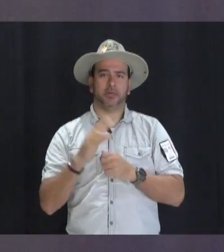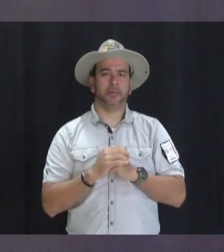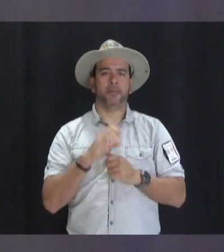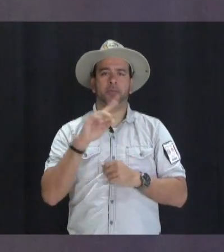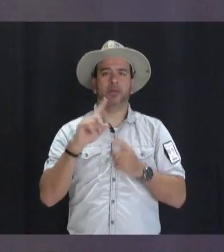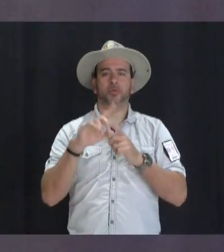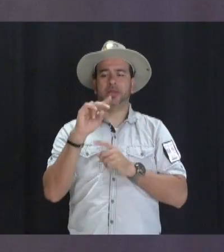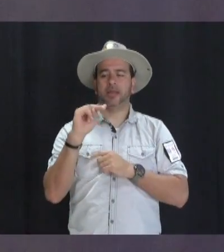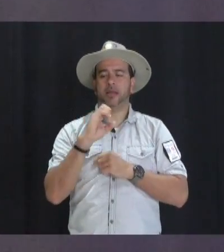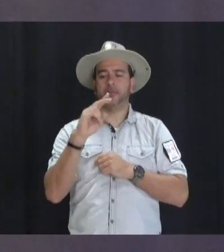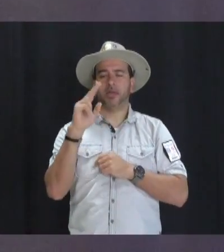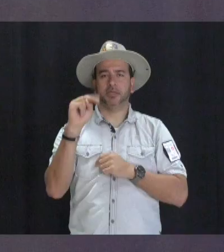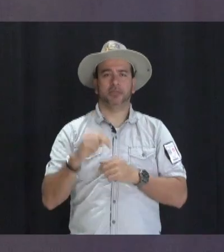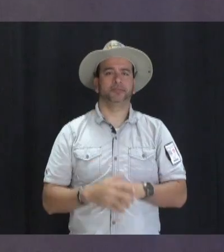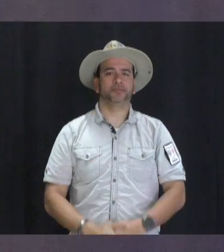Danielle and Madison.